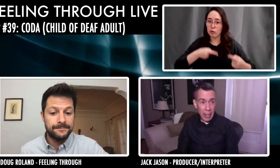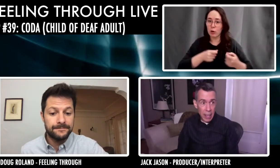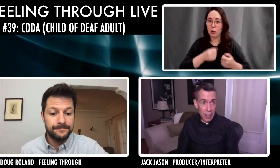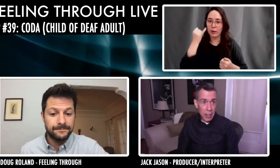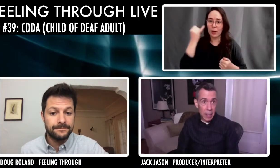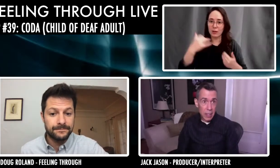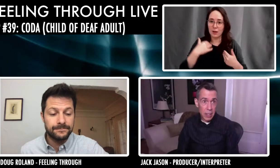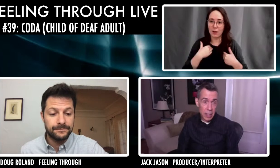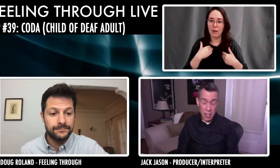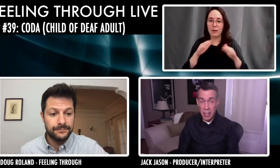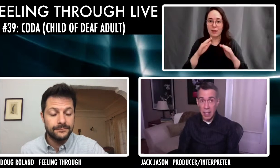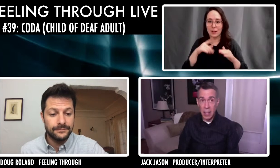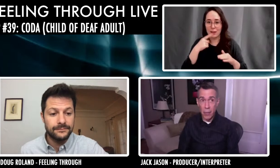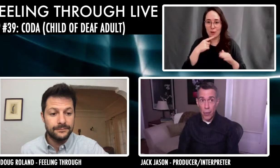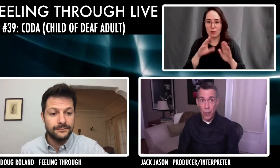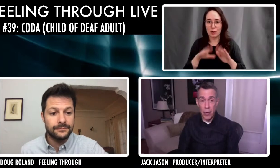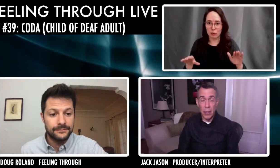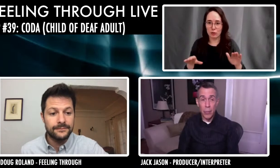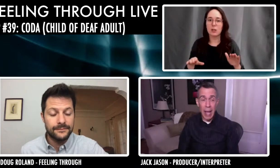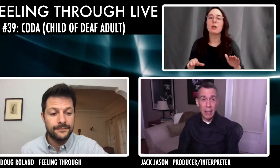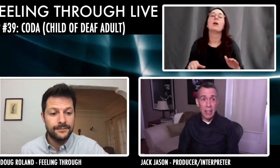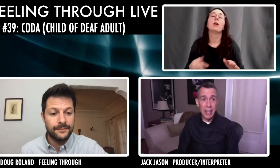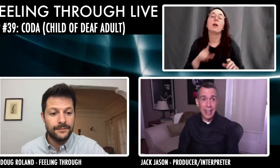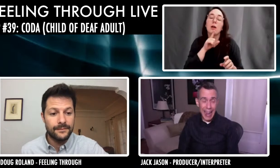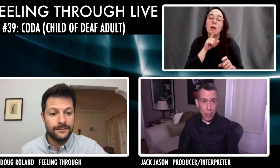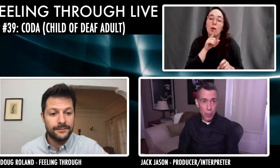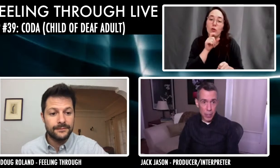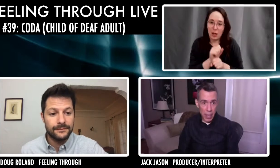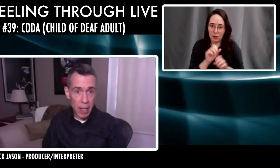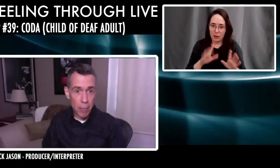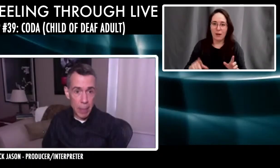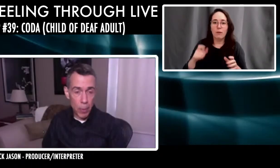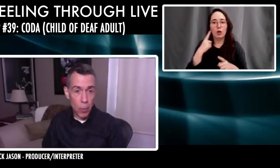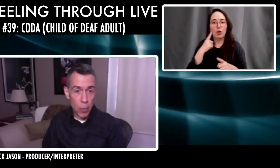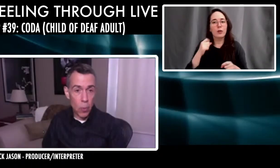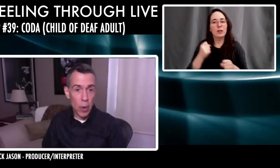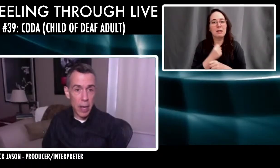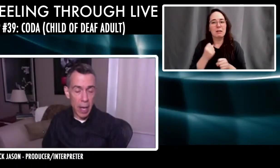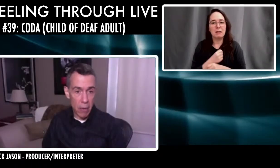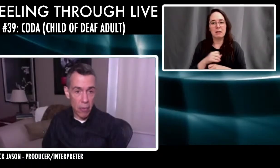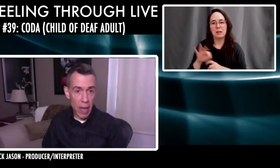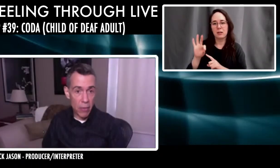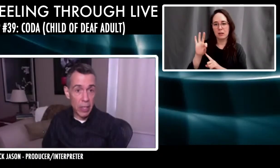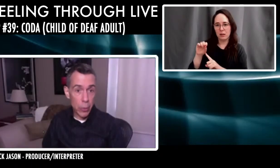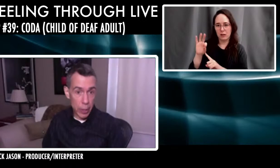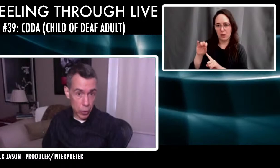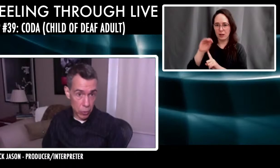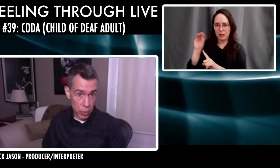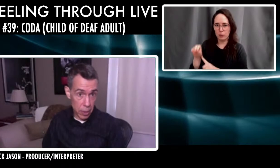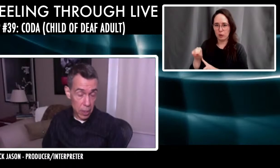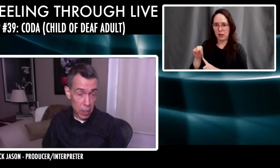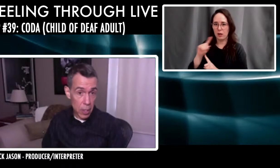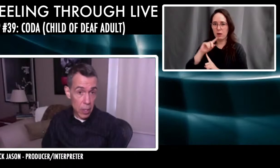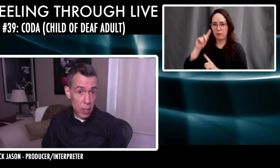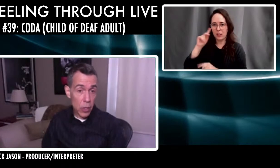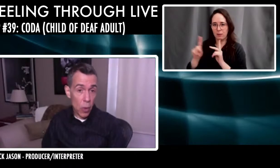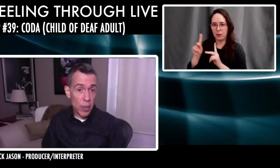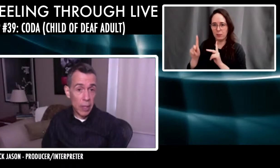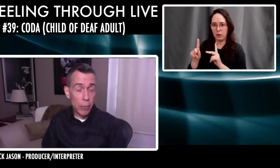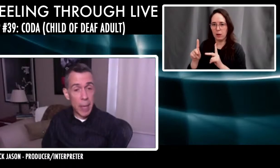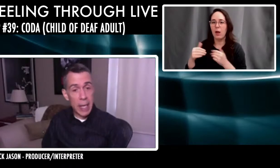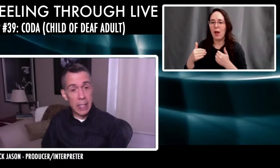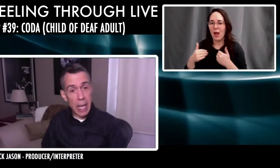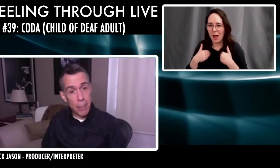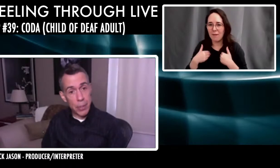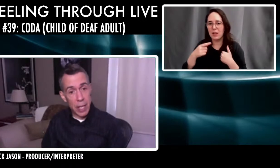the reality is, and this is a statistic I've heard, the reality is that 90% of people who are deaf have hearing children. So